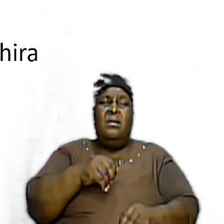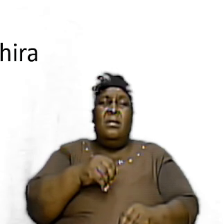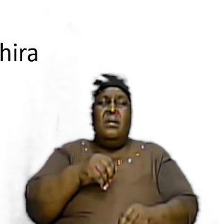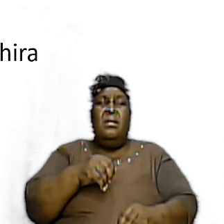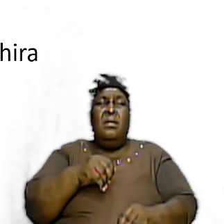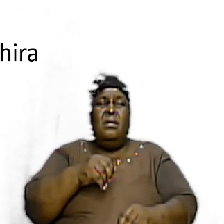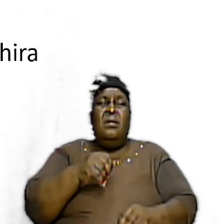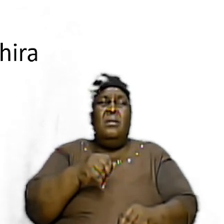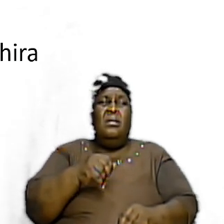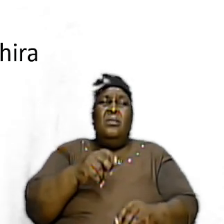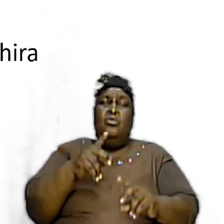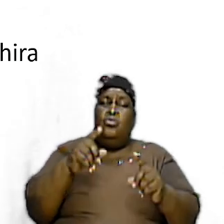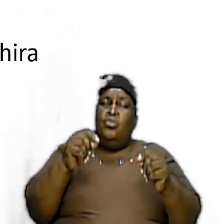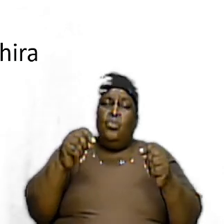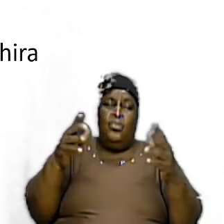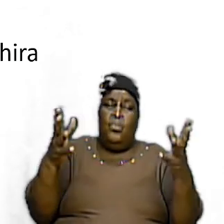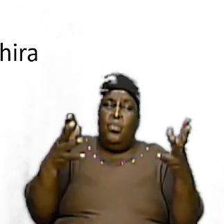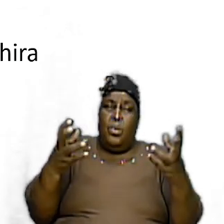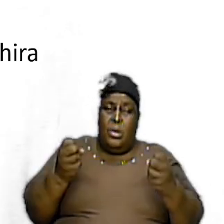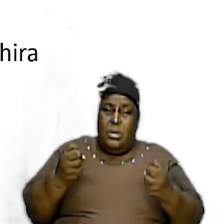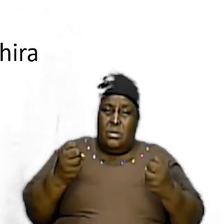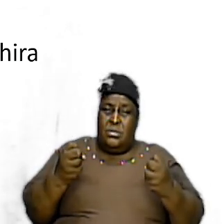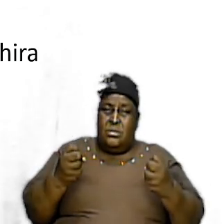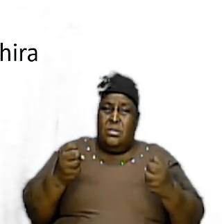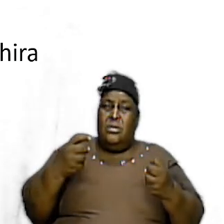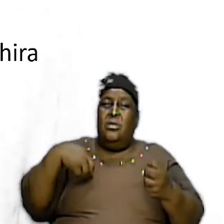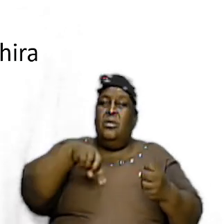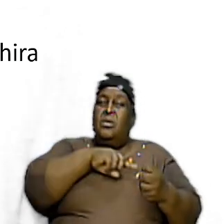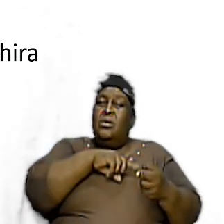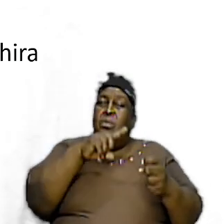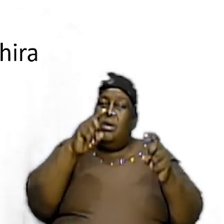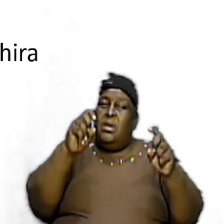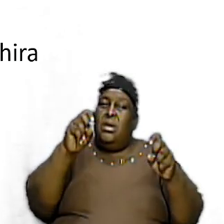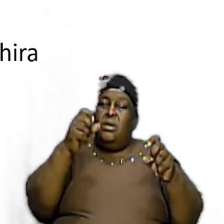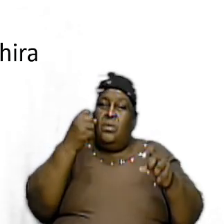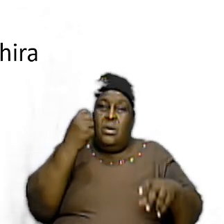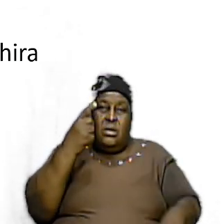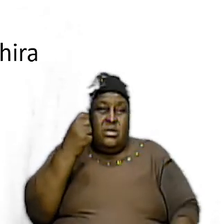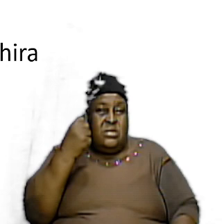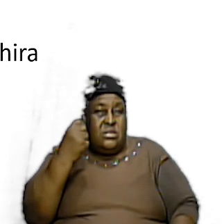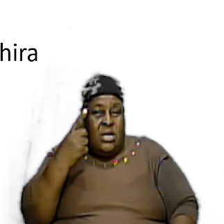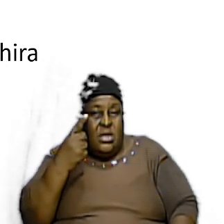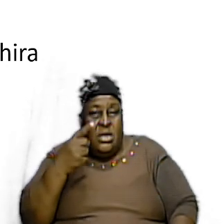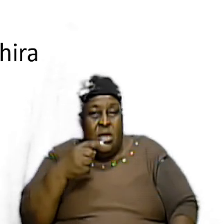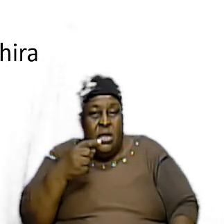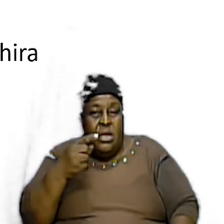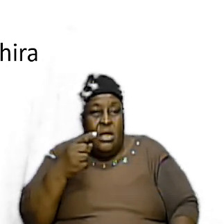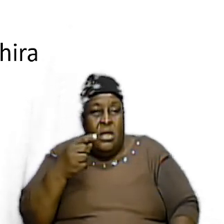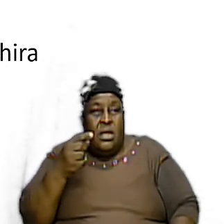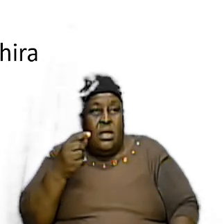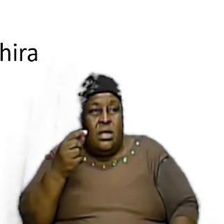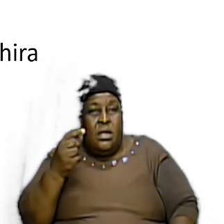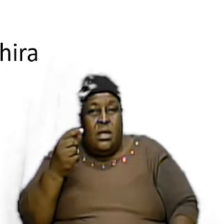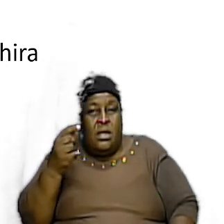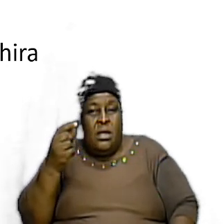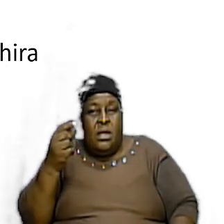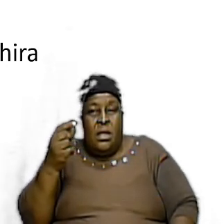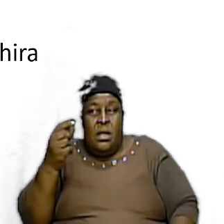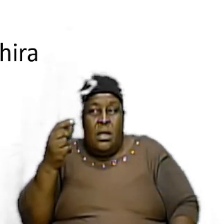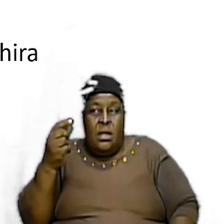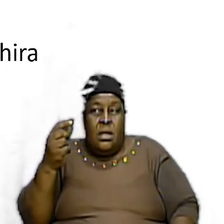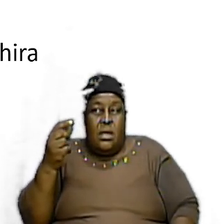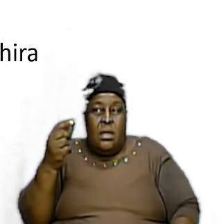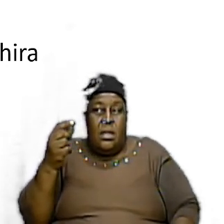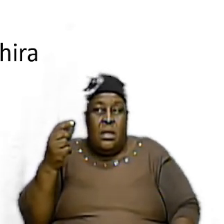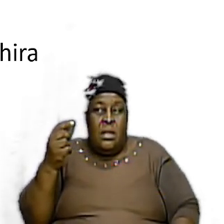get up and do as we want we need to understand that we need